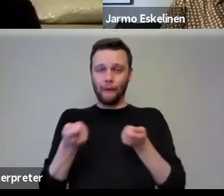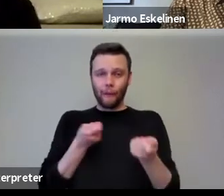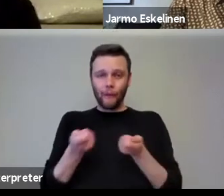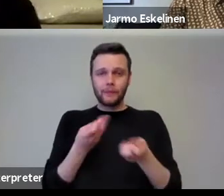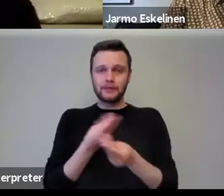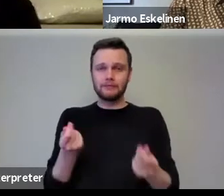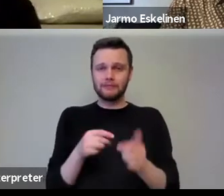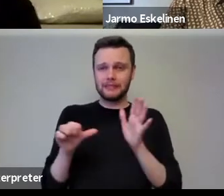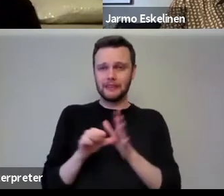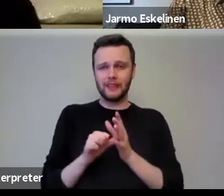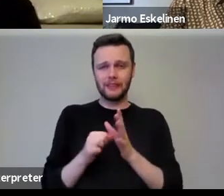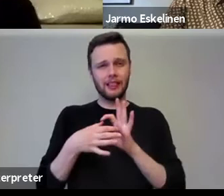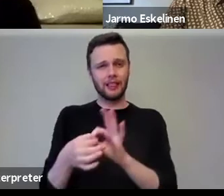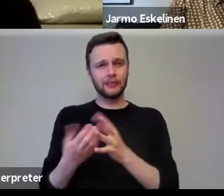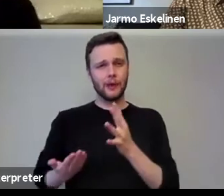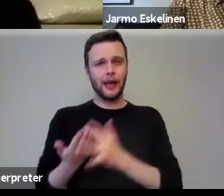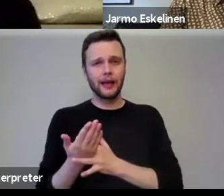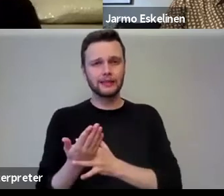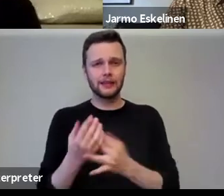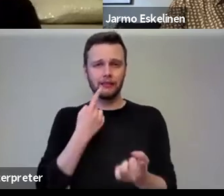of access and difficulties of misunderstanding.